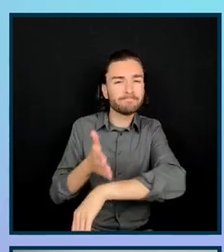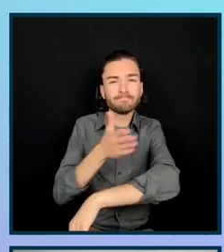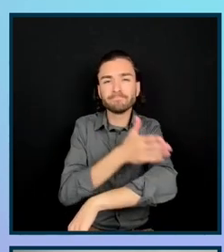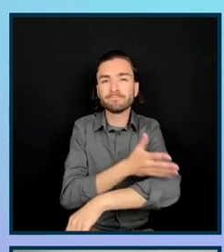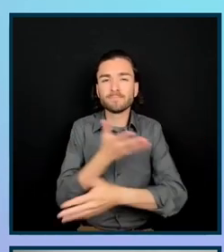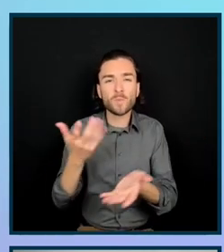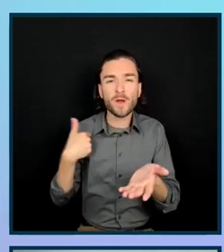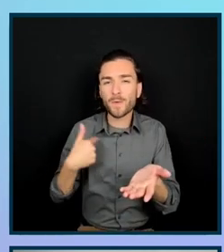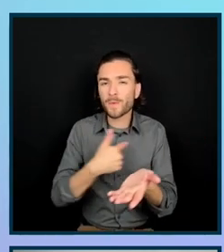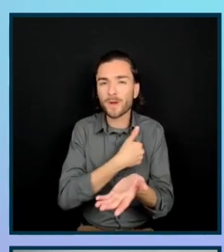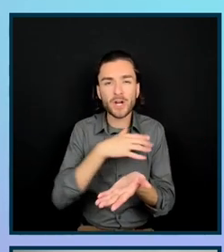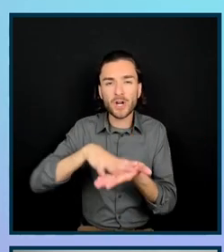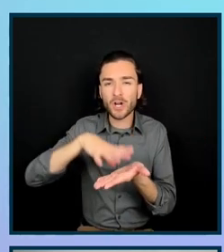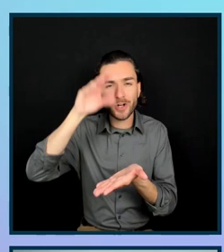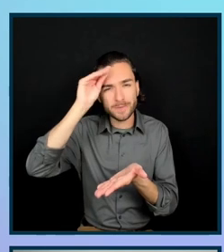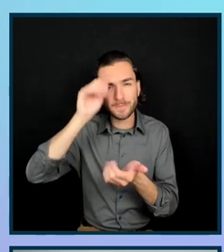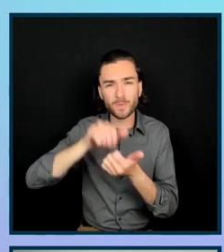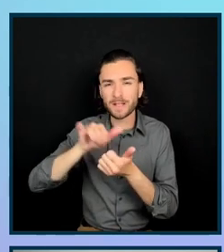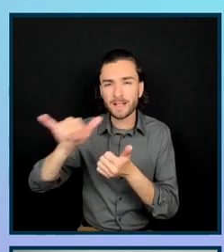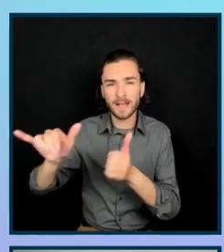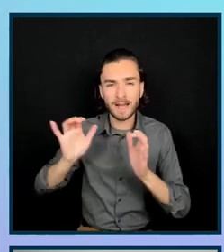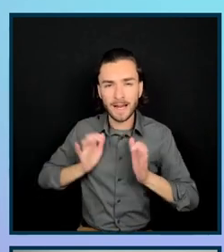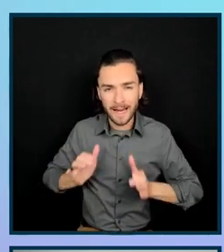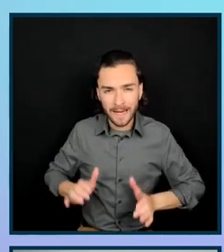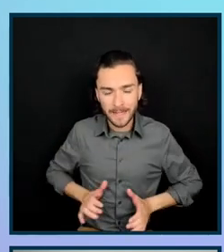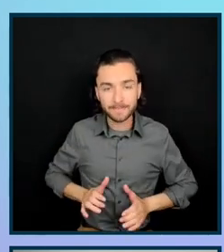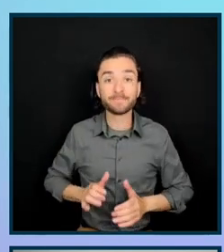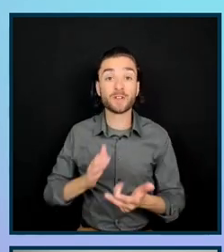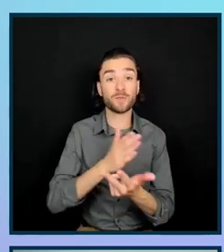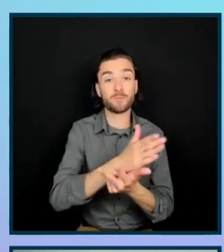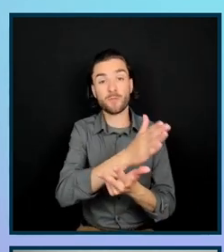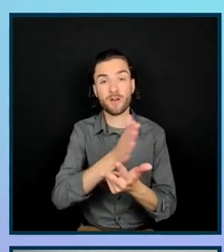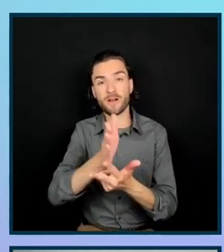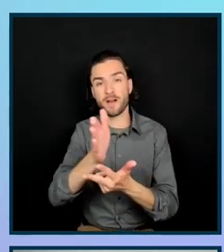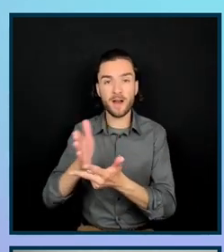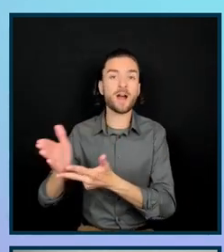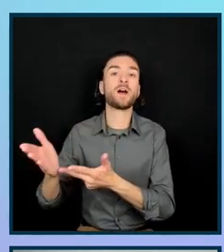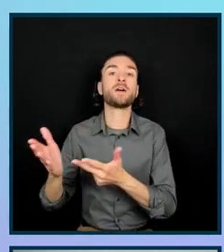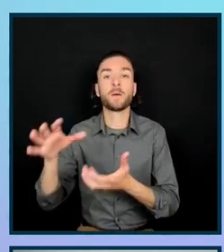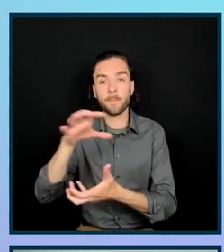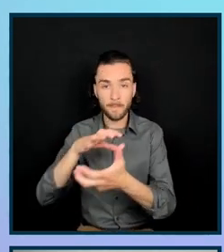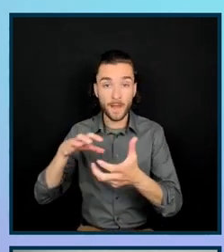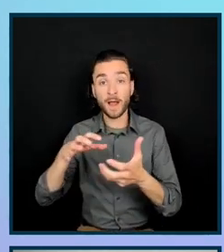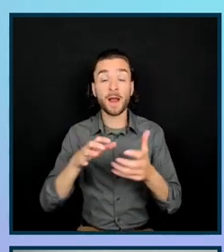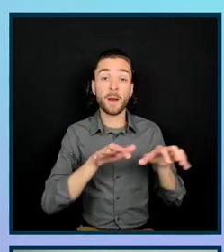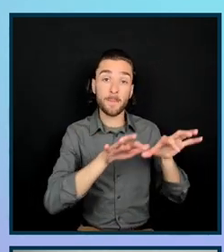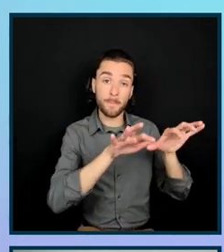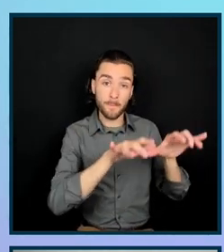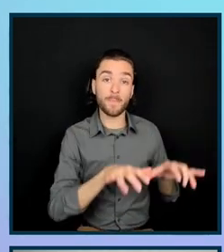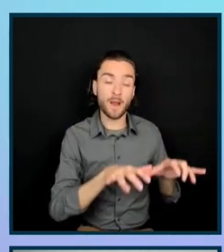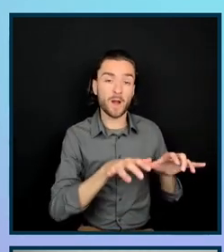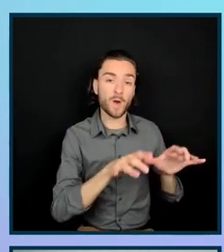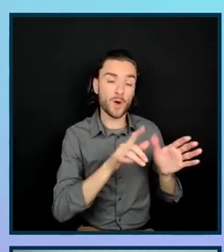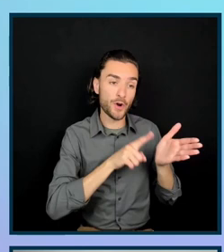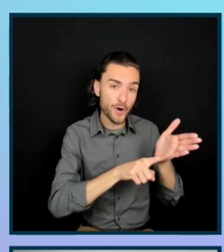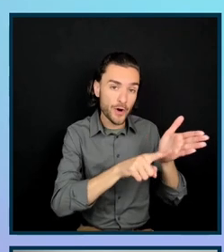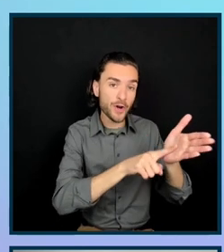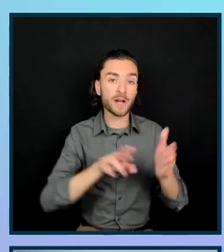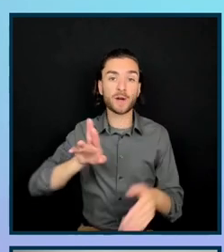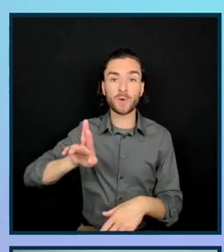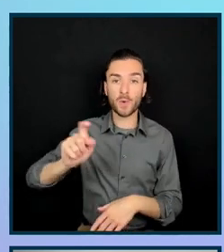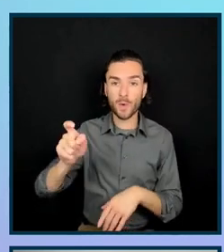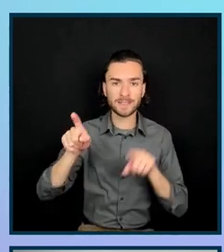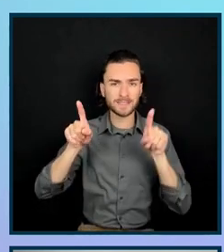So first, our three-pronged approach combining that automated audit, manual review, and UX testing ended up being really